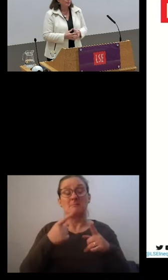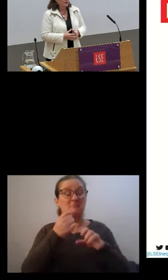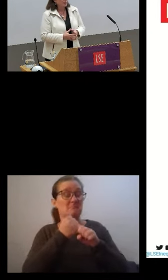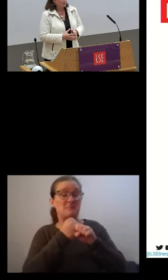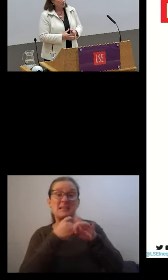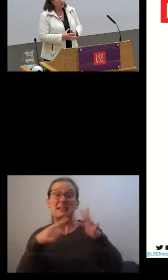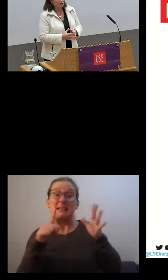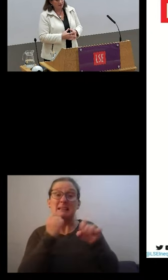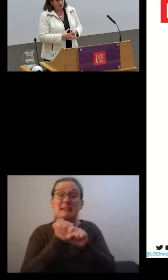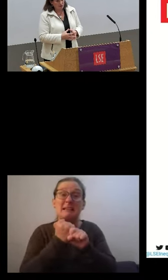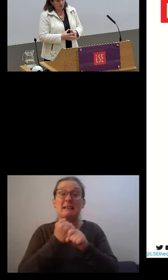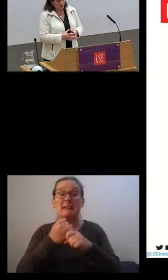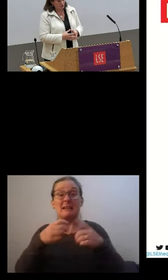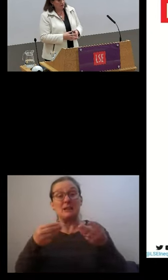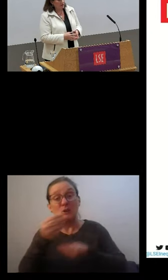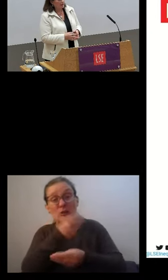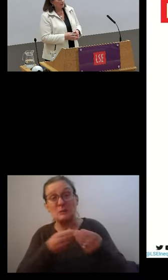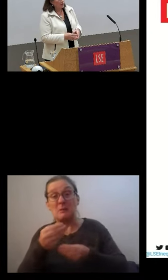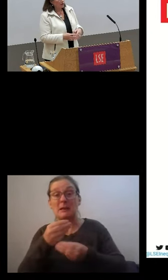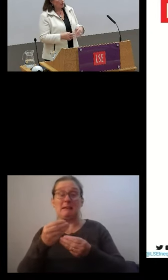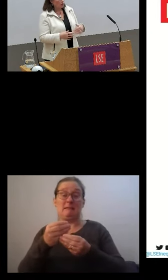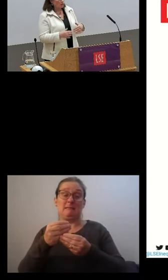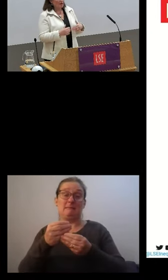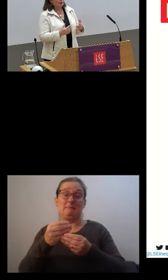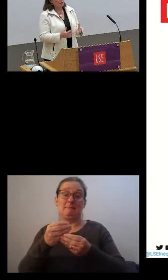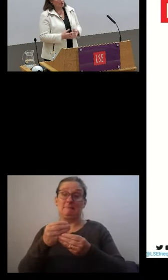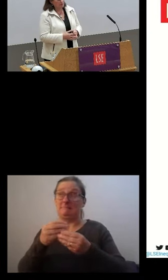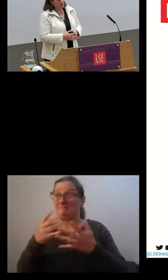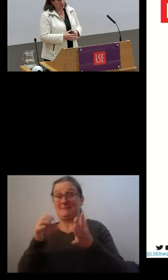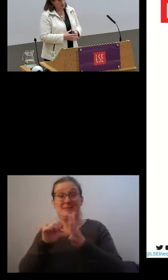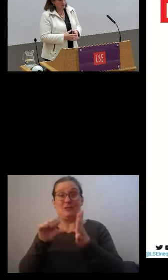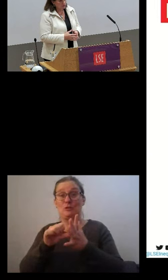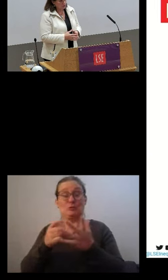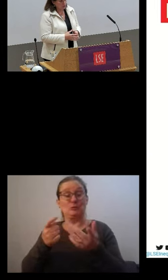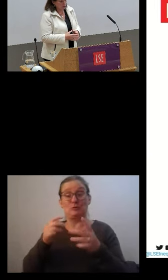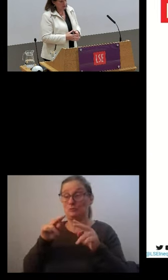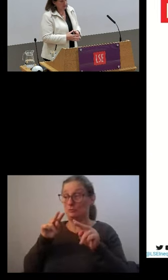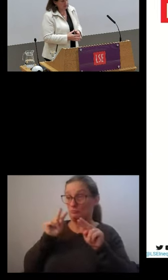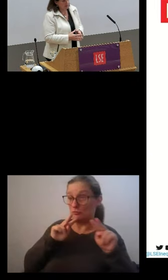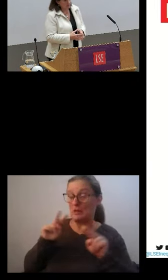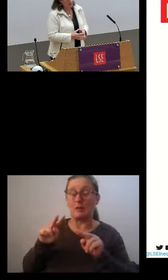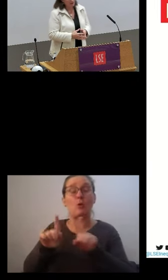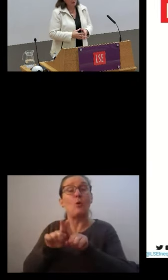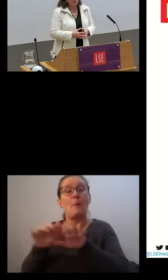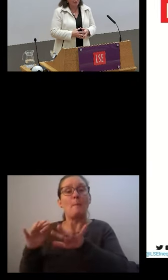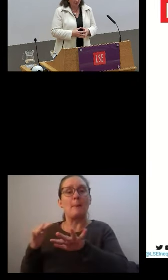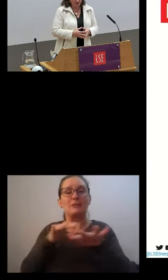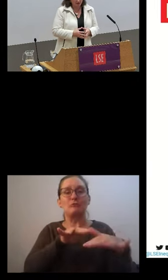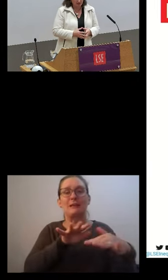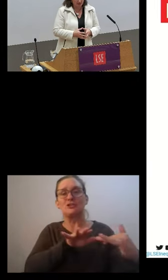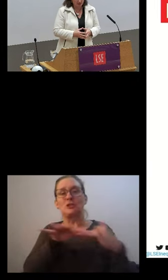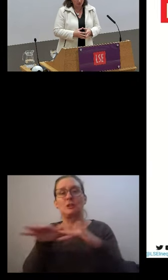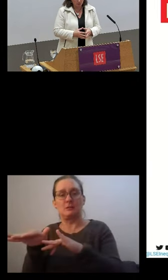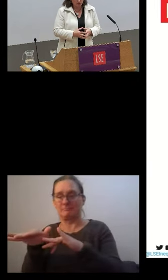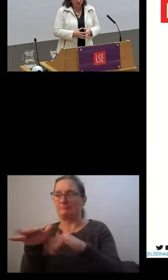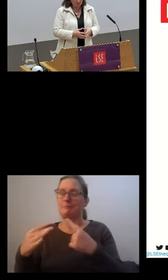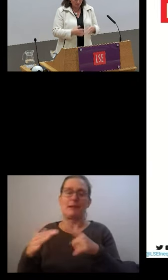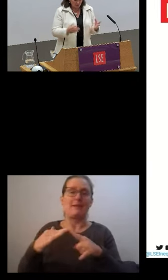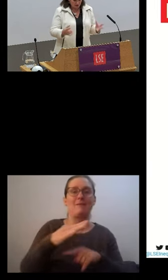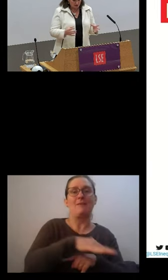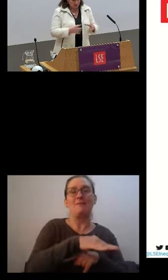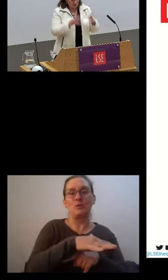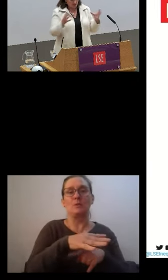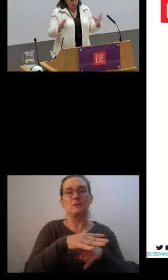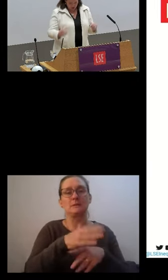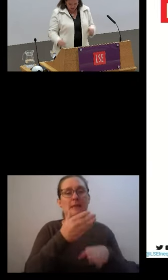economy, which is very difficult to track. Or migration patterns also change labour markets in very, very significant ways.